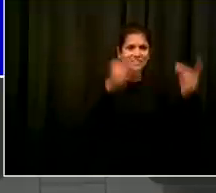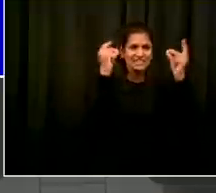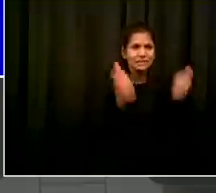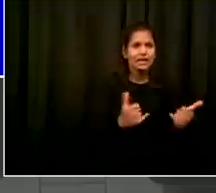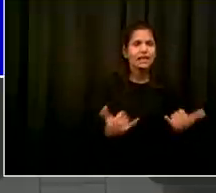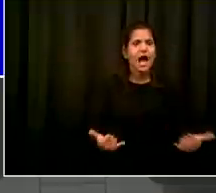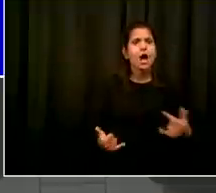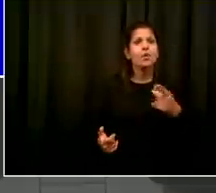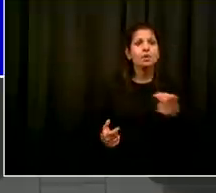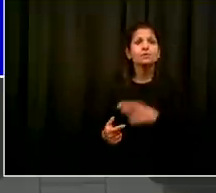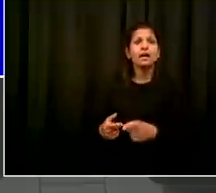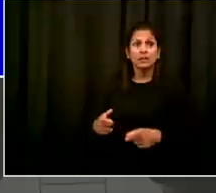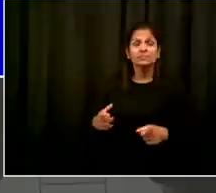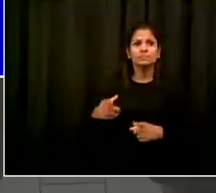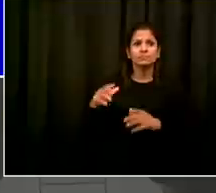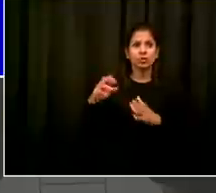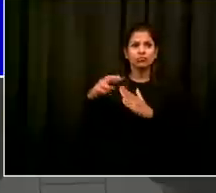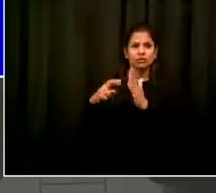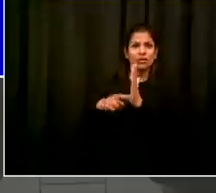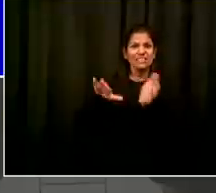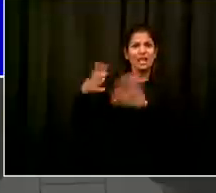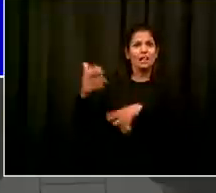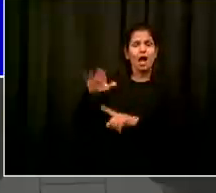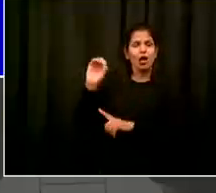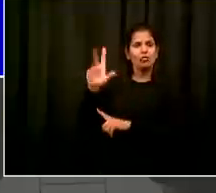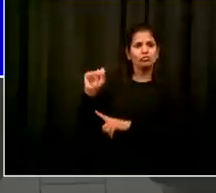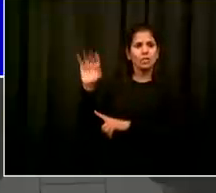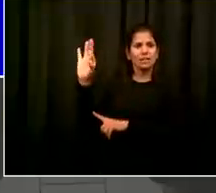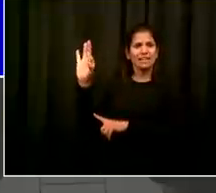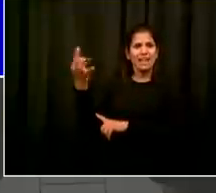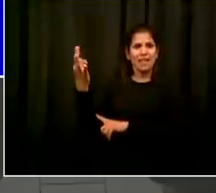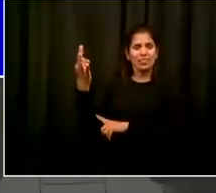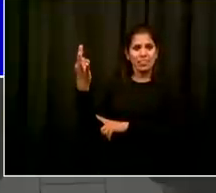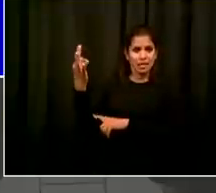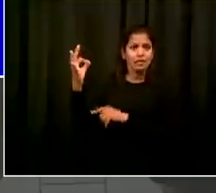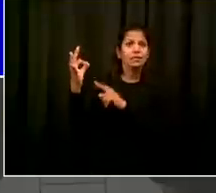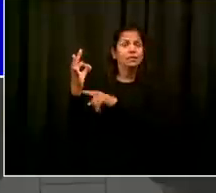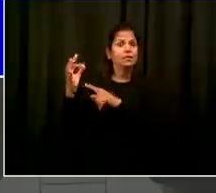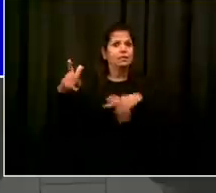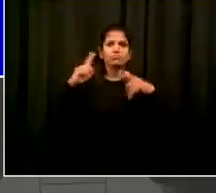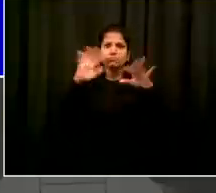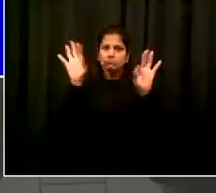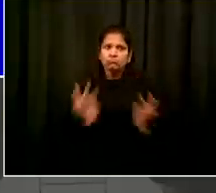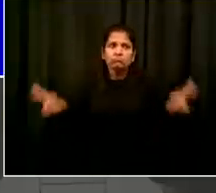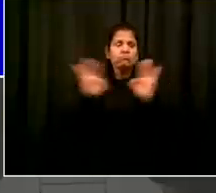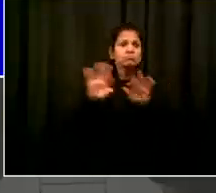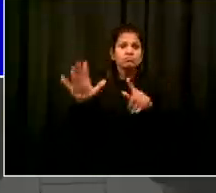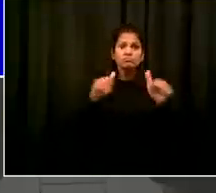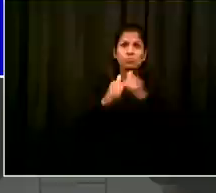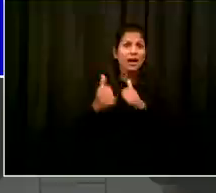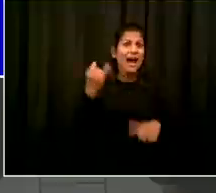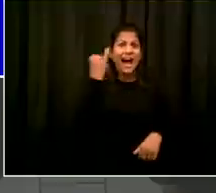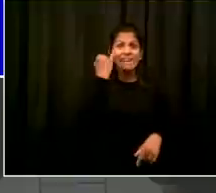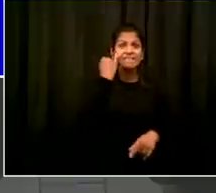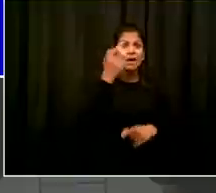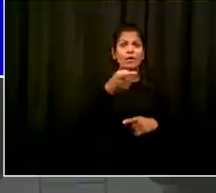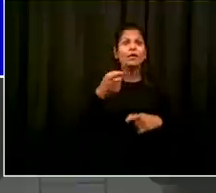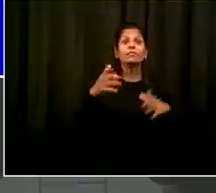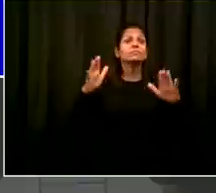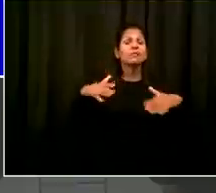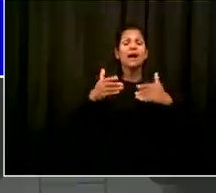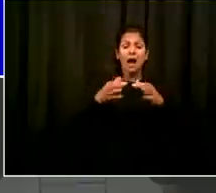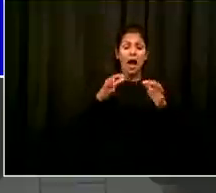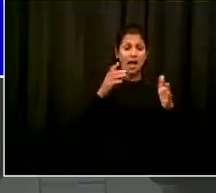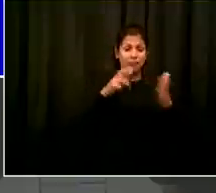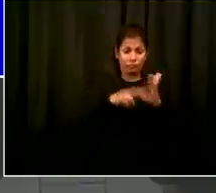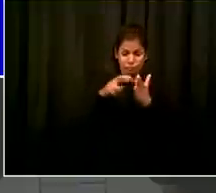deadlines October 9th to register to vote and that's the last day you can register if you want to vote in the November election today is